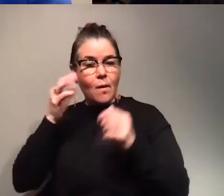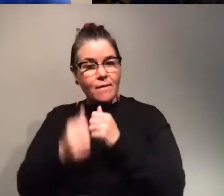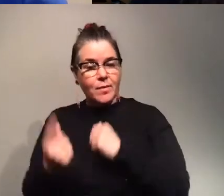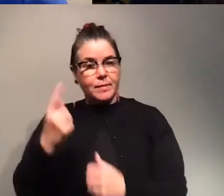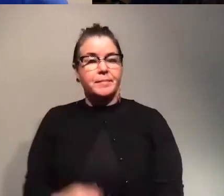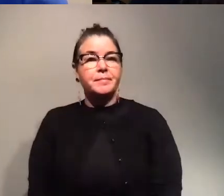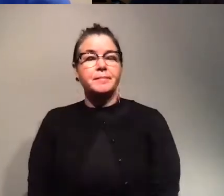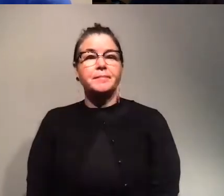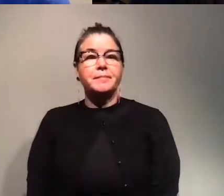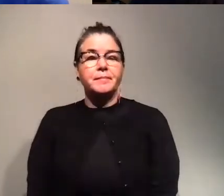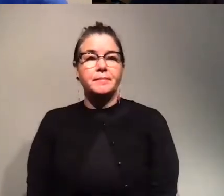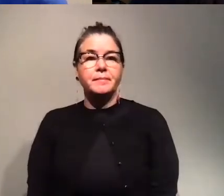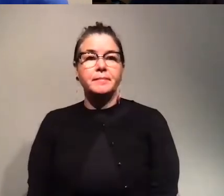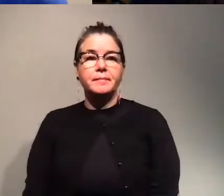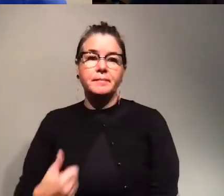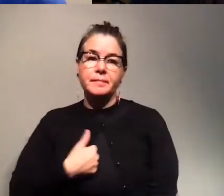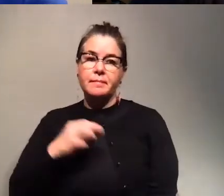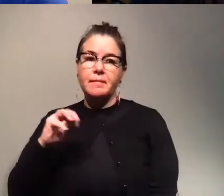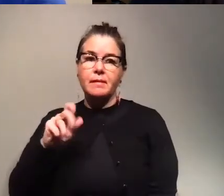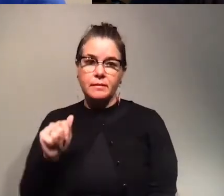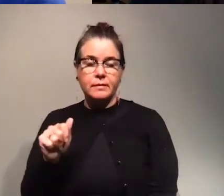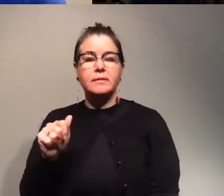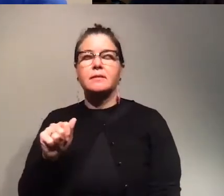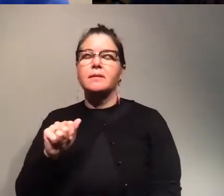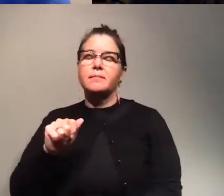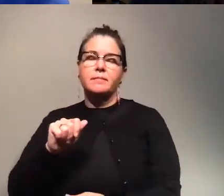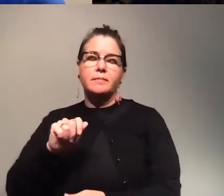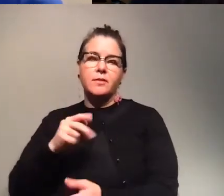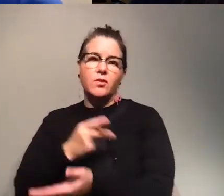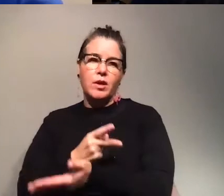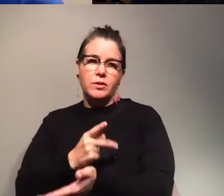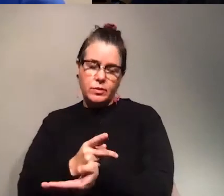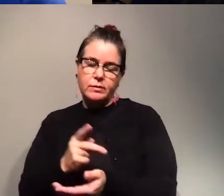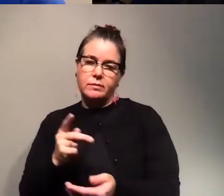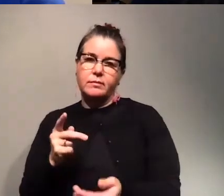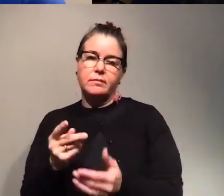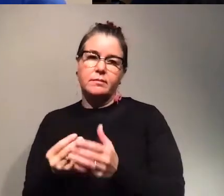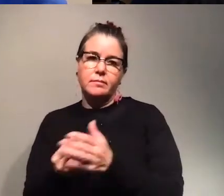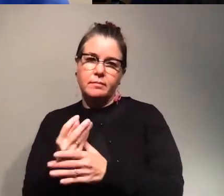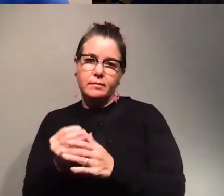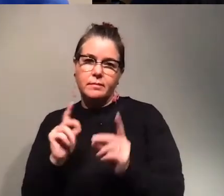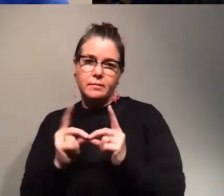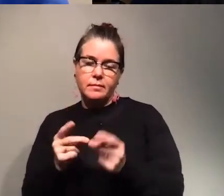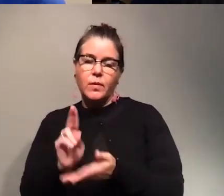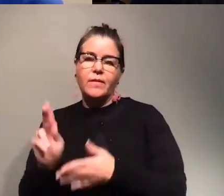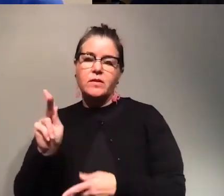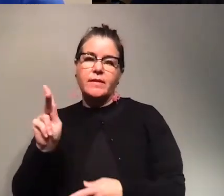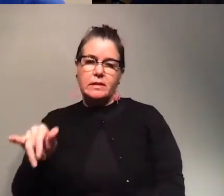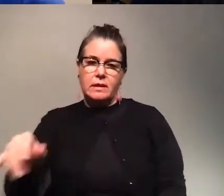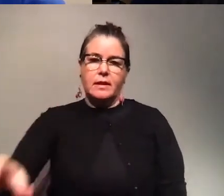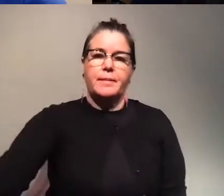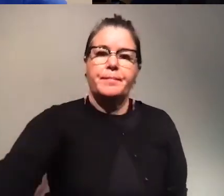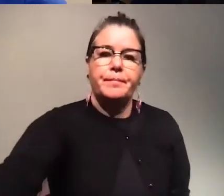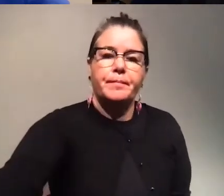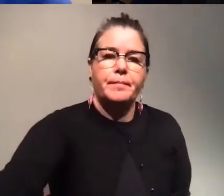I am Melissa and I'm an international grad student in the plant pathology department in the University of Kentucky. I study